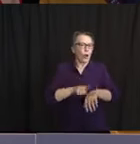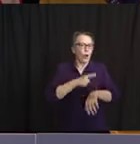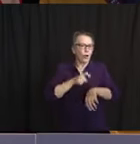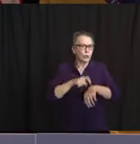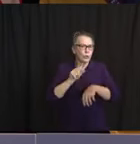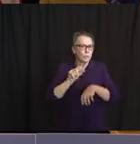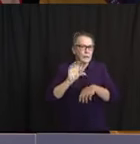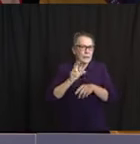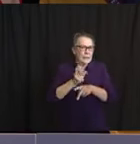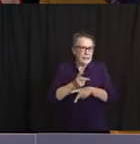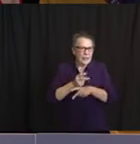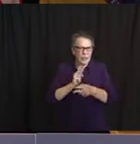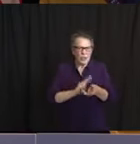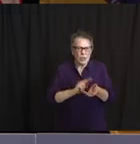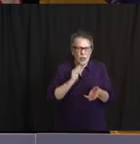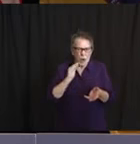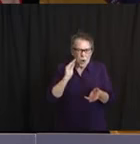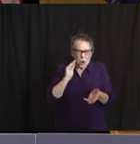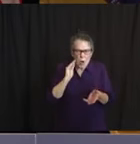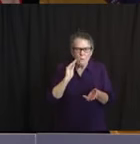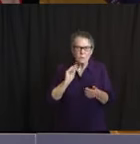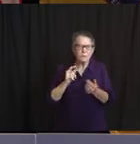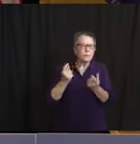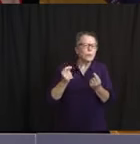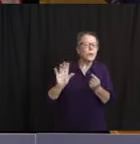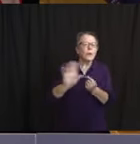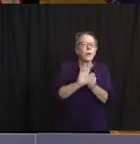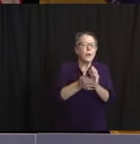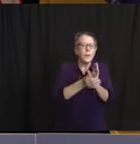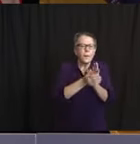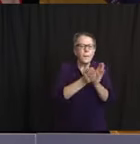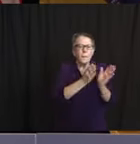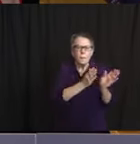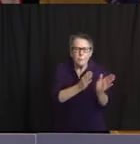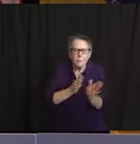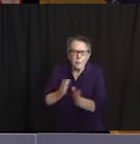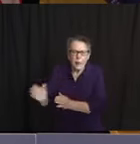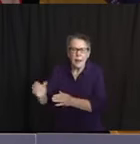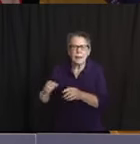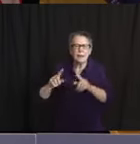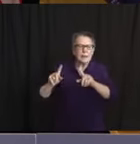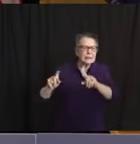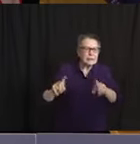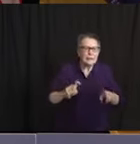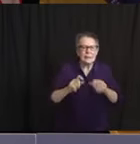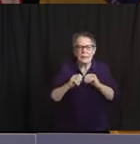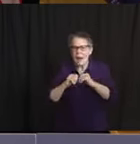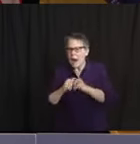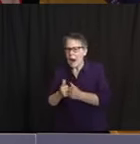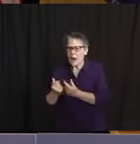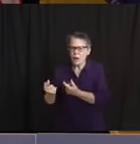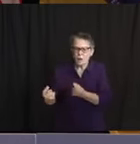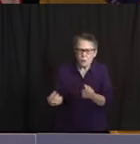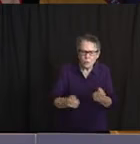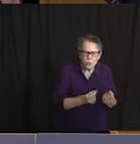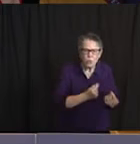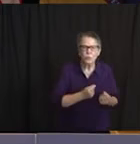plans of residents and staff. Out of 678 facilities,